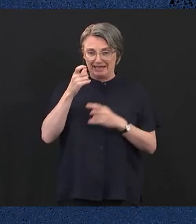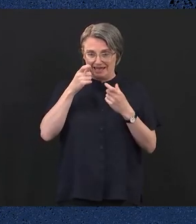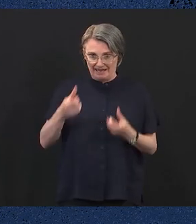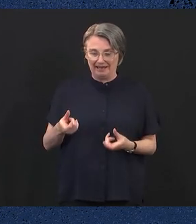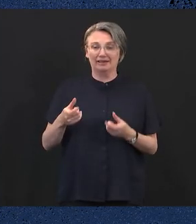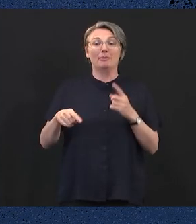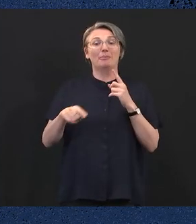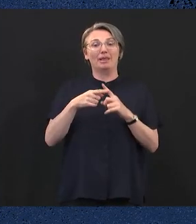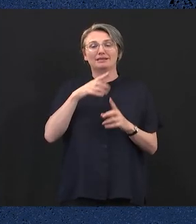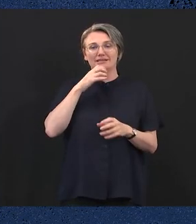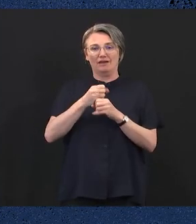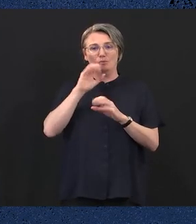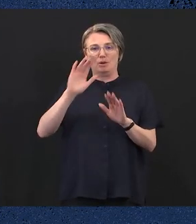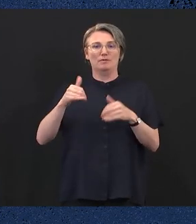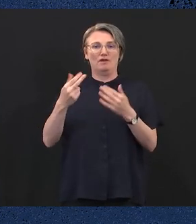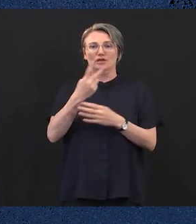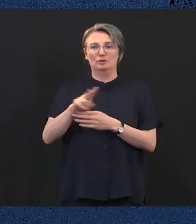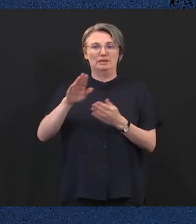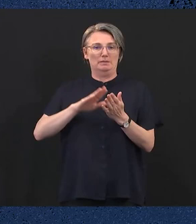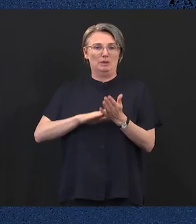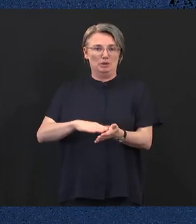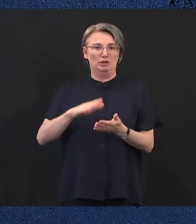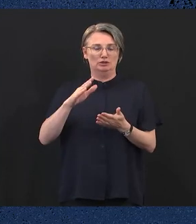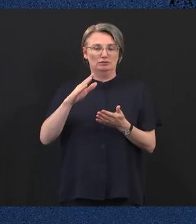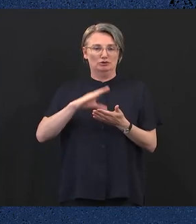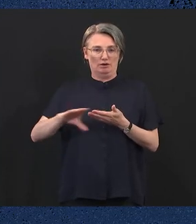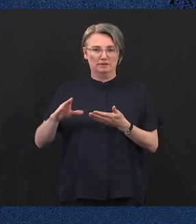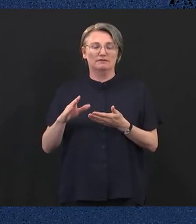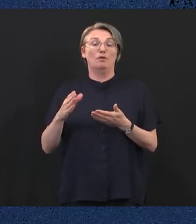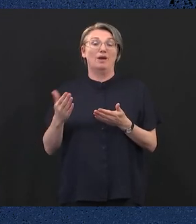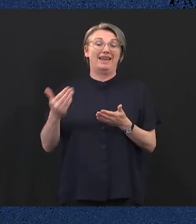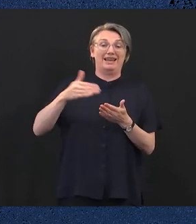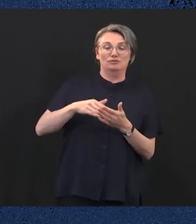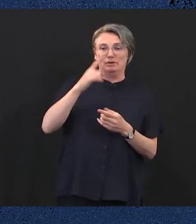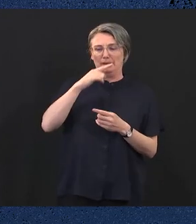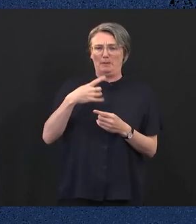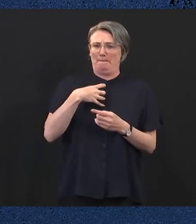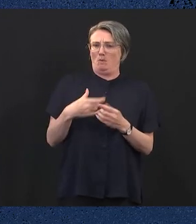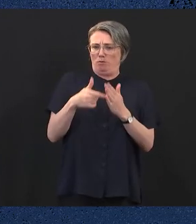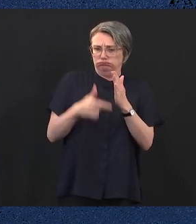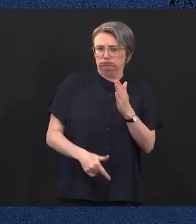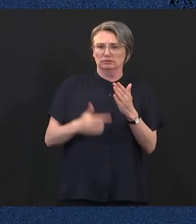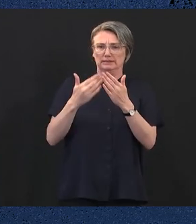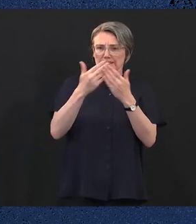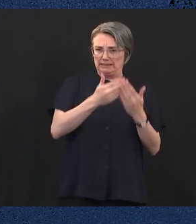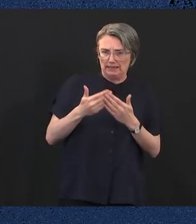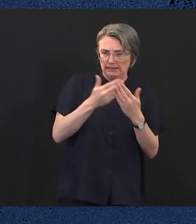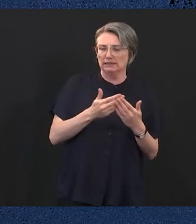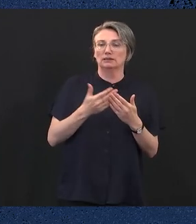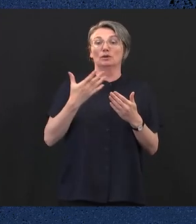$20 million to support the growing number of graduates and postgraduates as they transition to working in our hospitals,